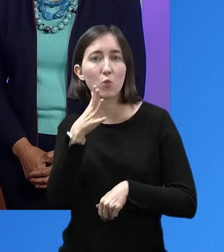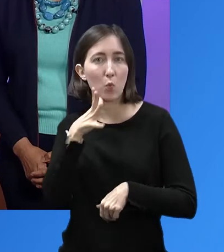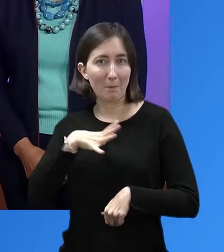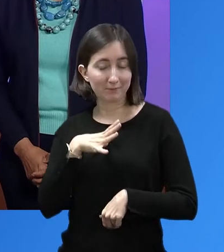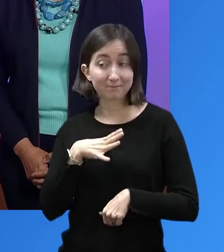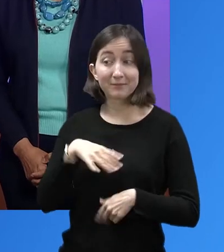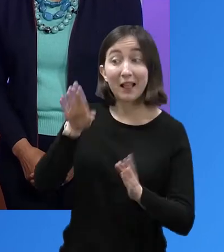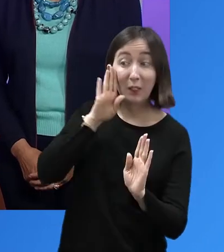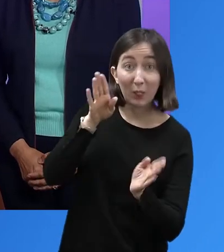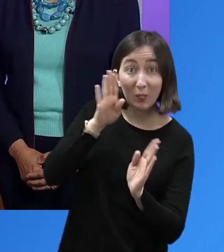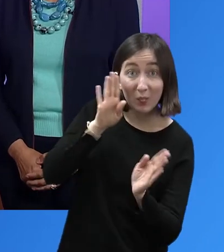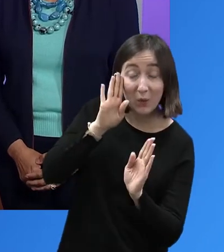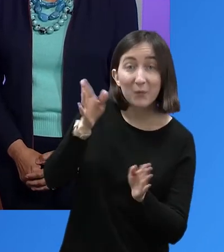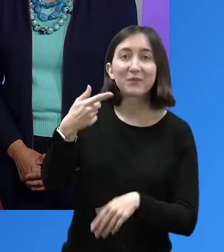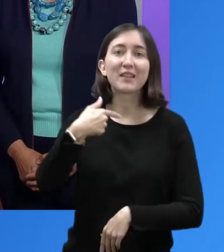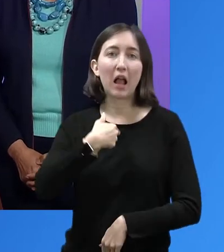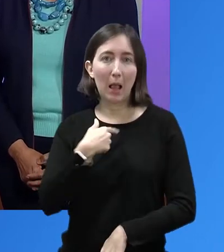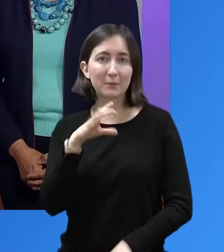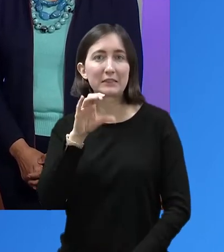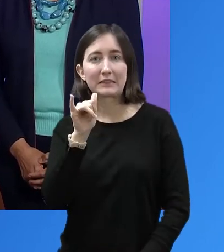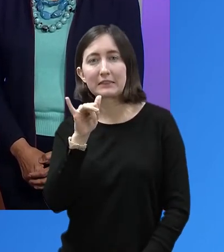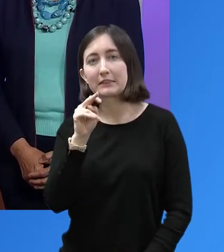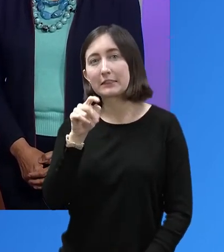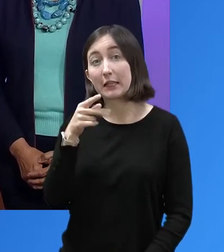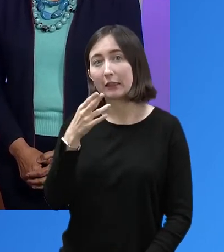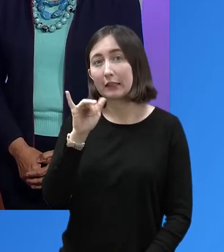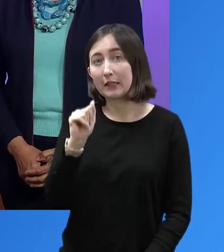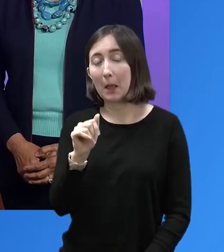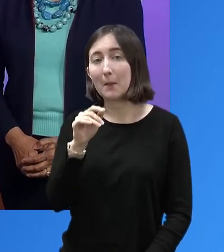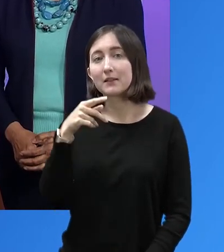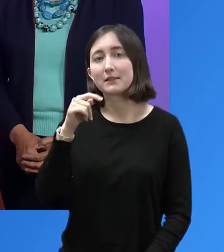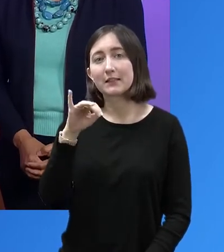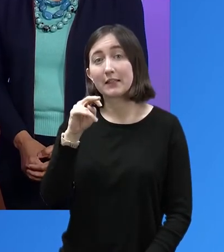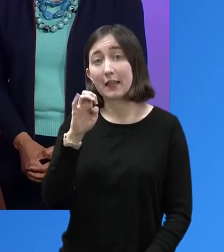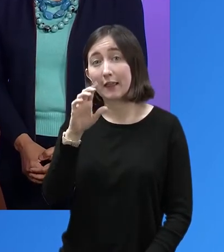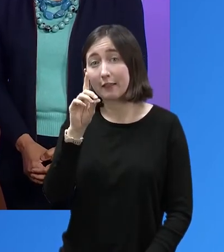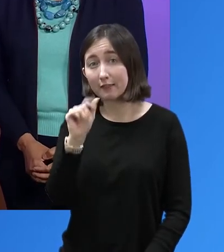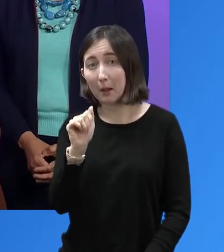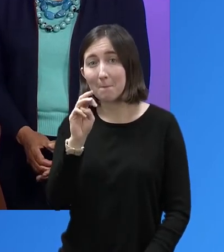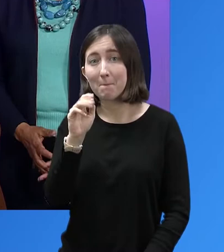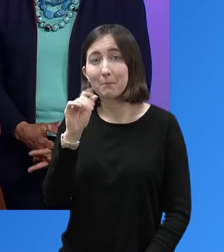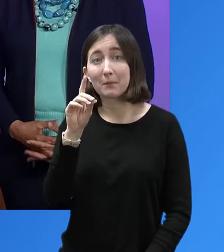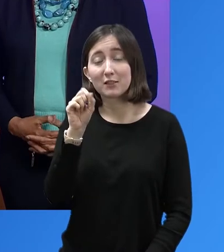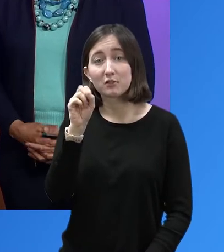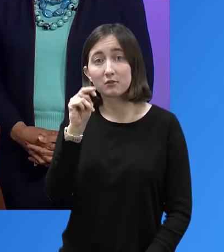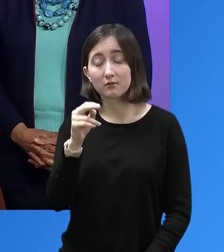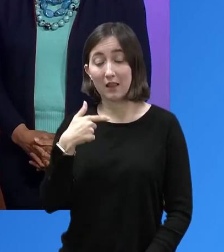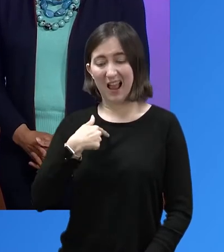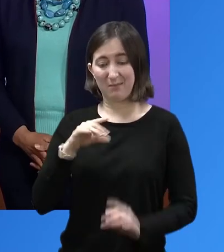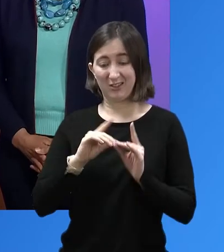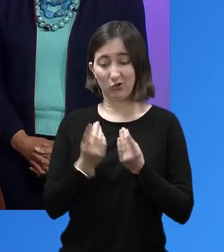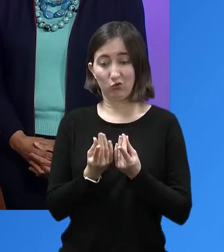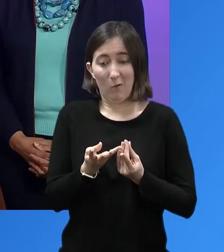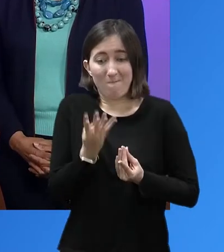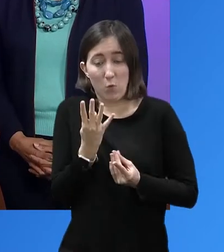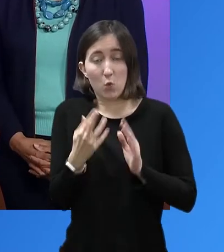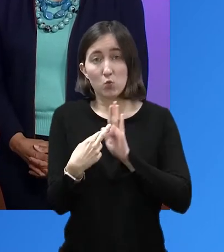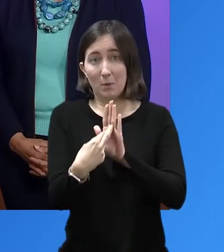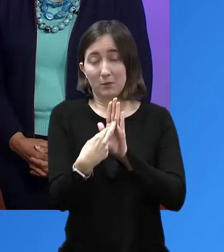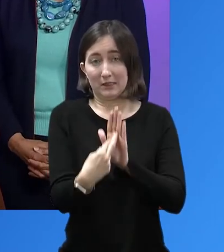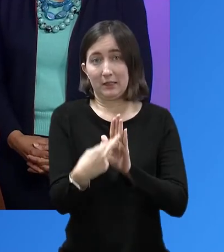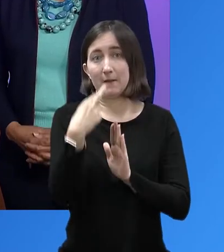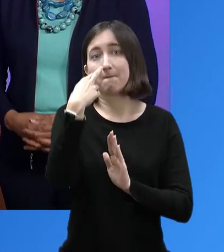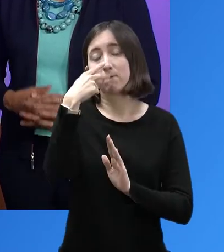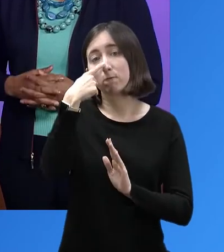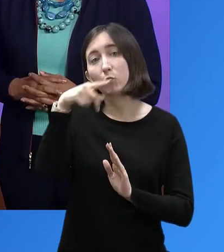I'm Cynthia Tenanta-Matson, President of Texas A&M University in San Antonio. And I'm District 4 Representative for Dr. Adriana Rocha